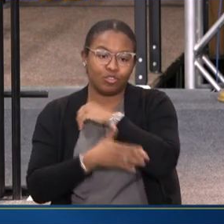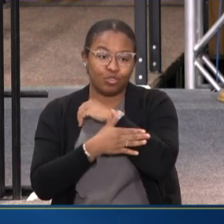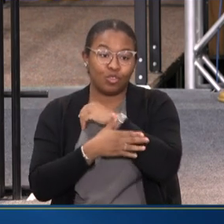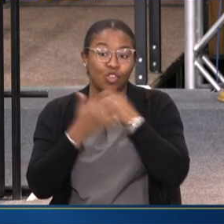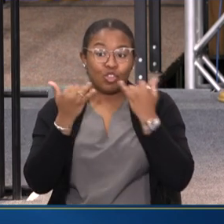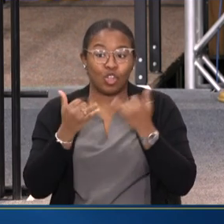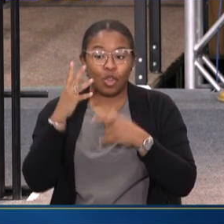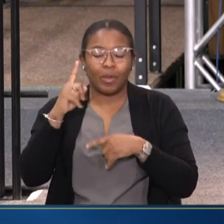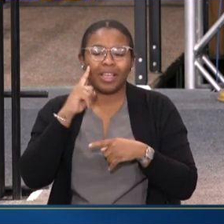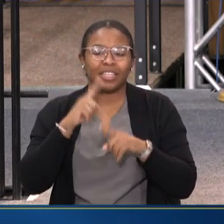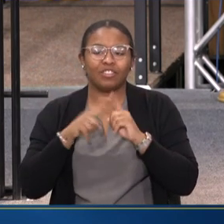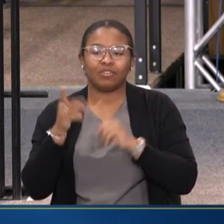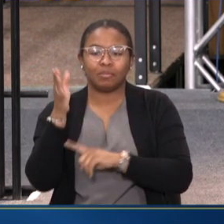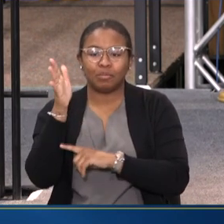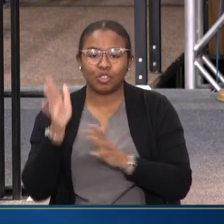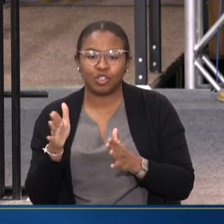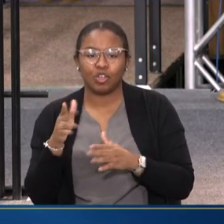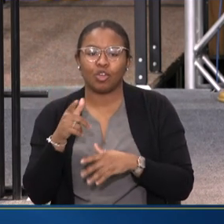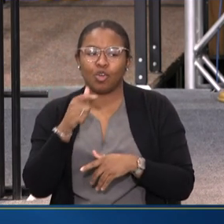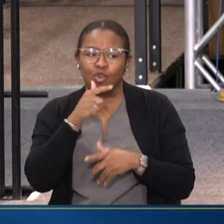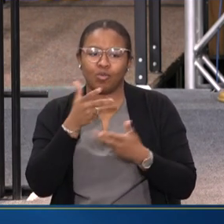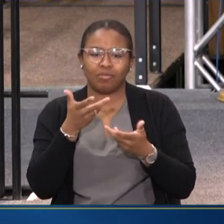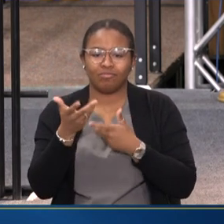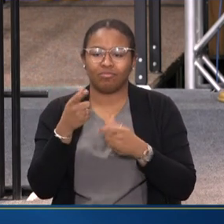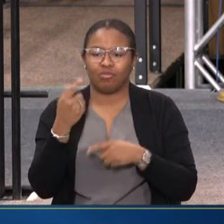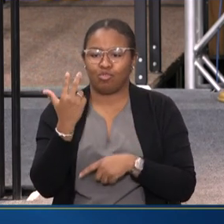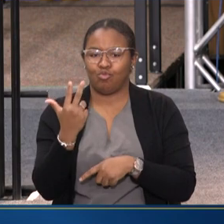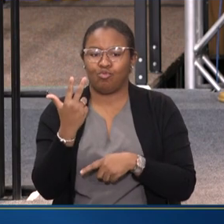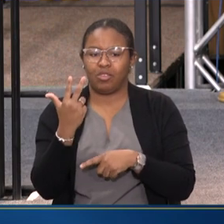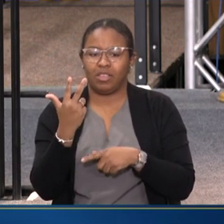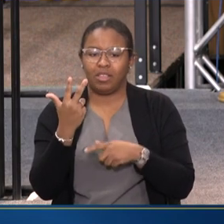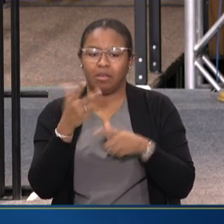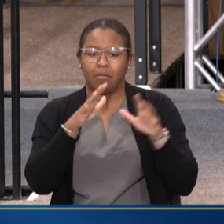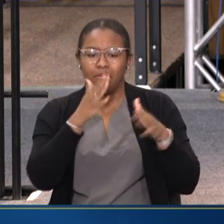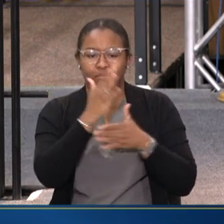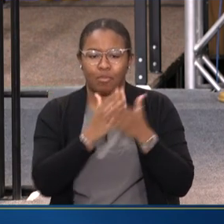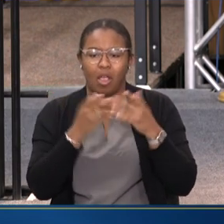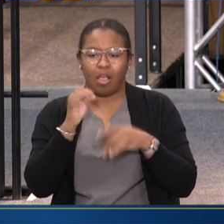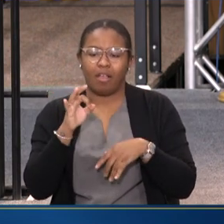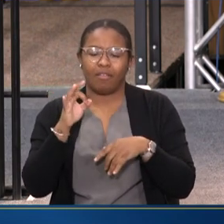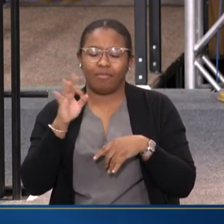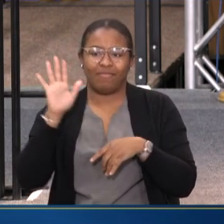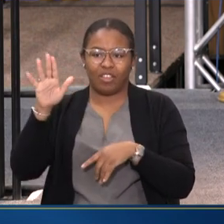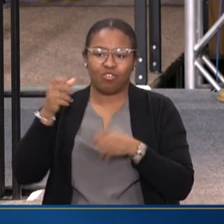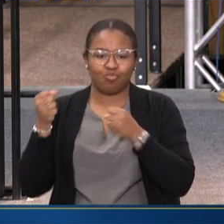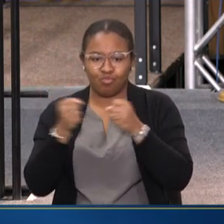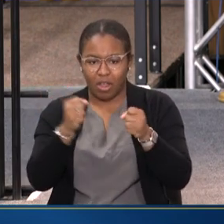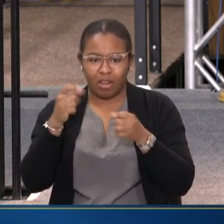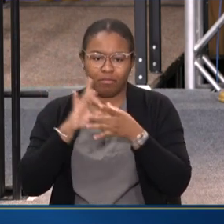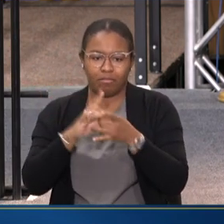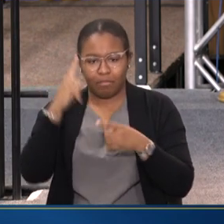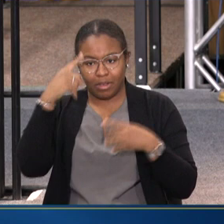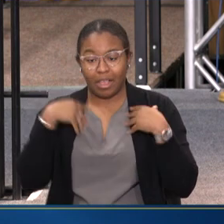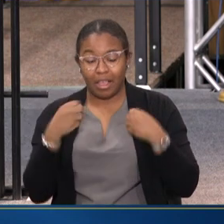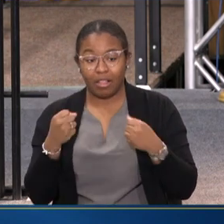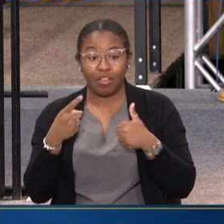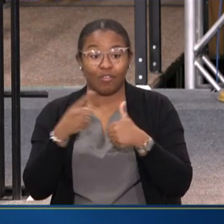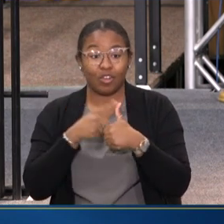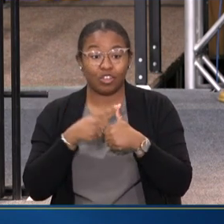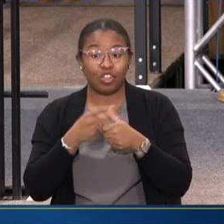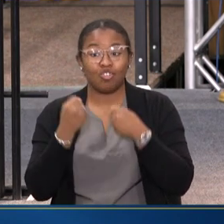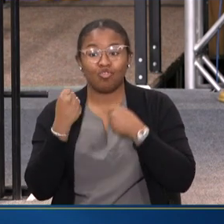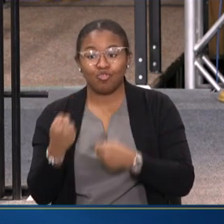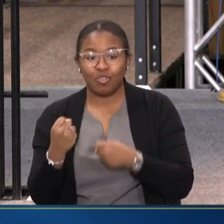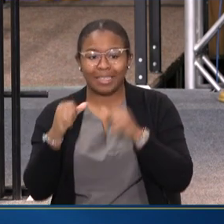hear from speakers who will engage around three elements of the administration's mental health strategy. The first is strengthening